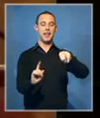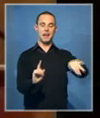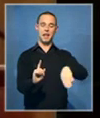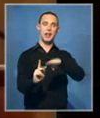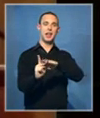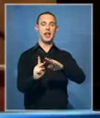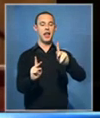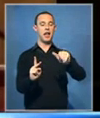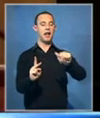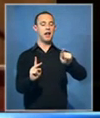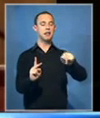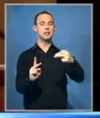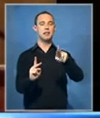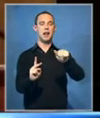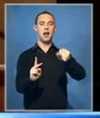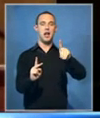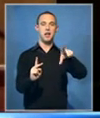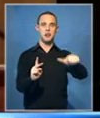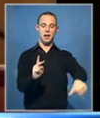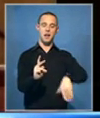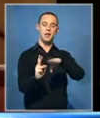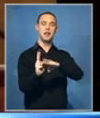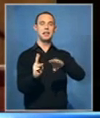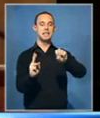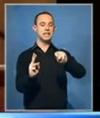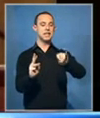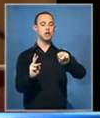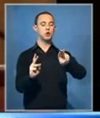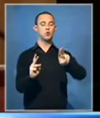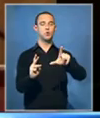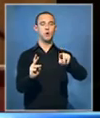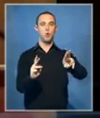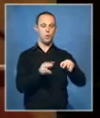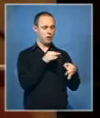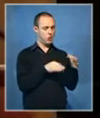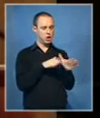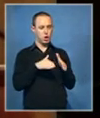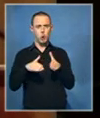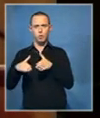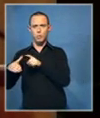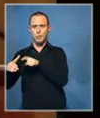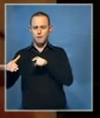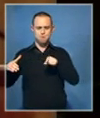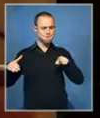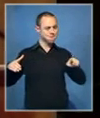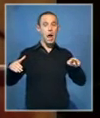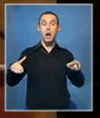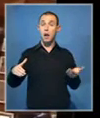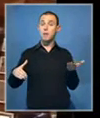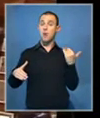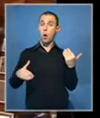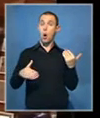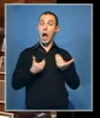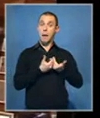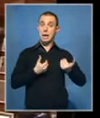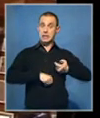The African National Congress, the Pan-Africanist Congress, the South African Communist Party and a number of subsidiary organizations is being rescinded.